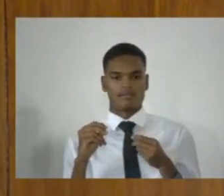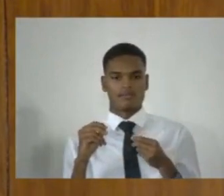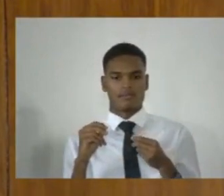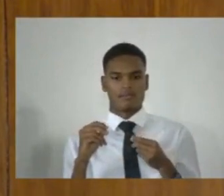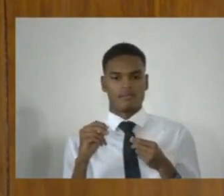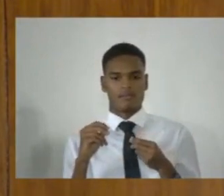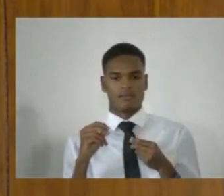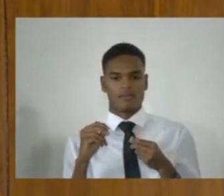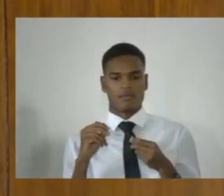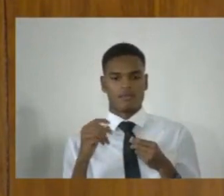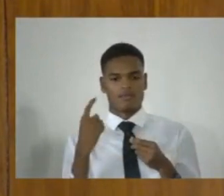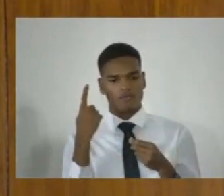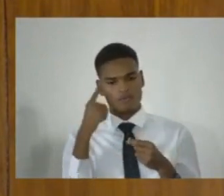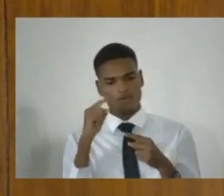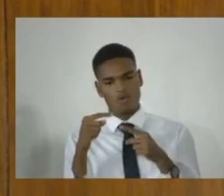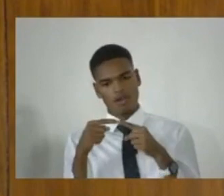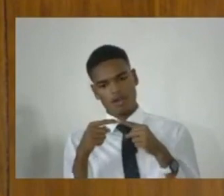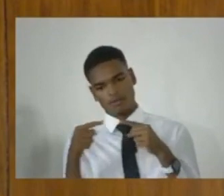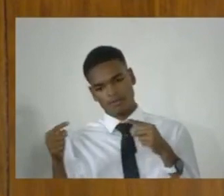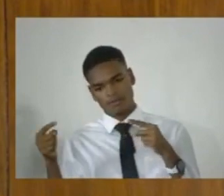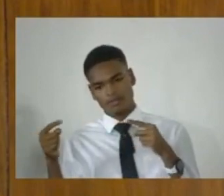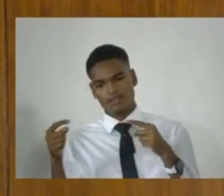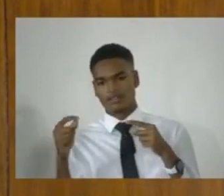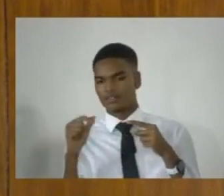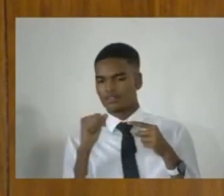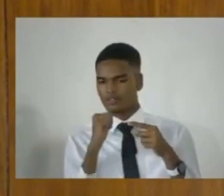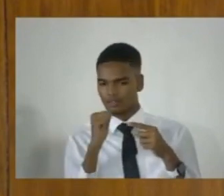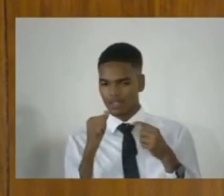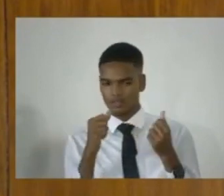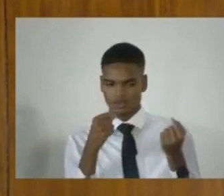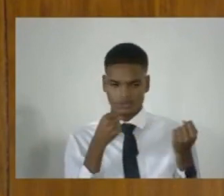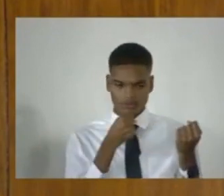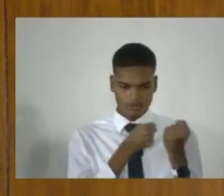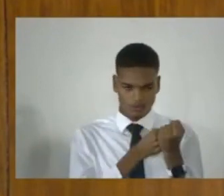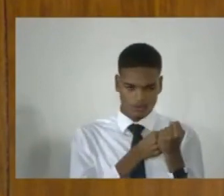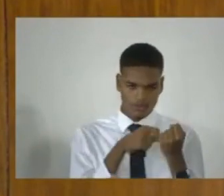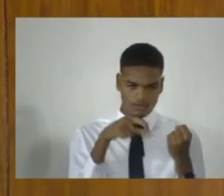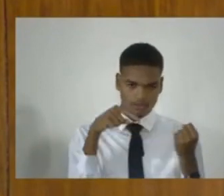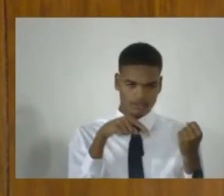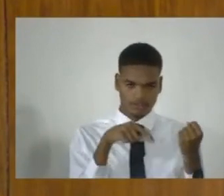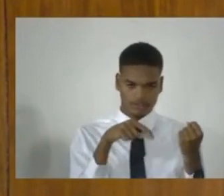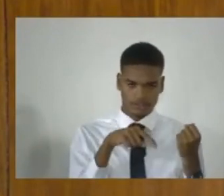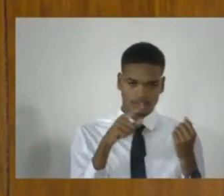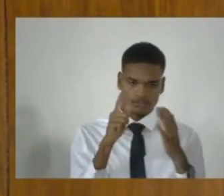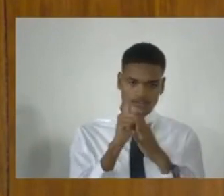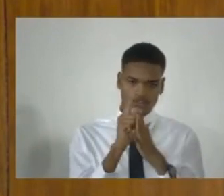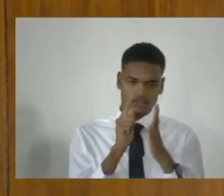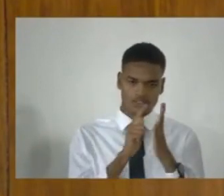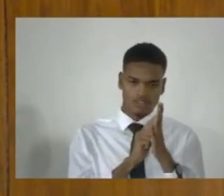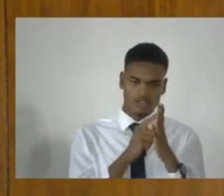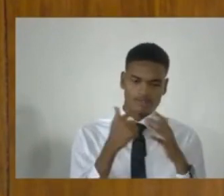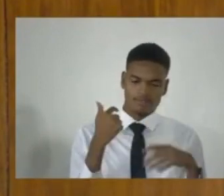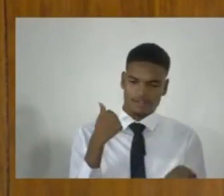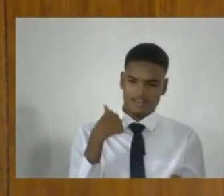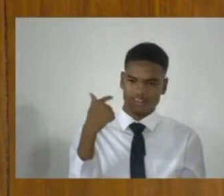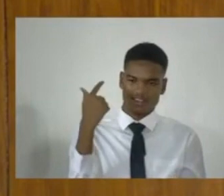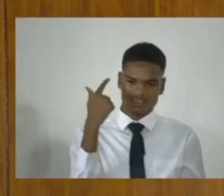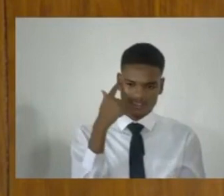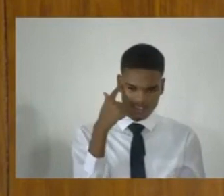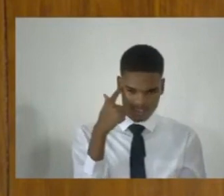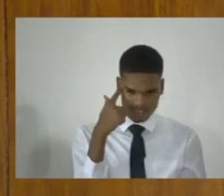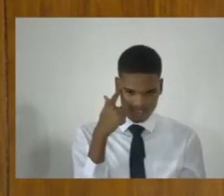for the opposition not to support this legislation, I think it would have to